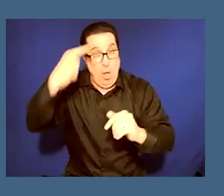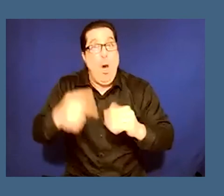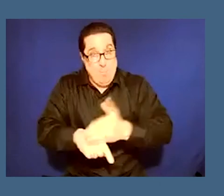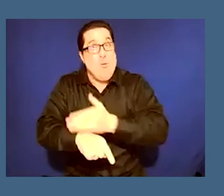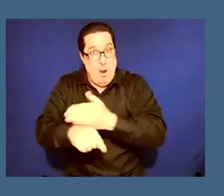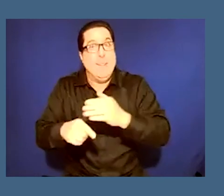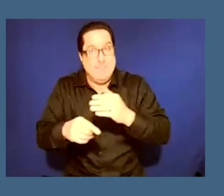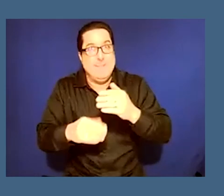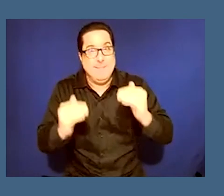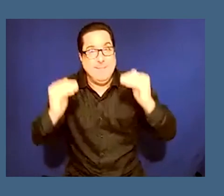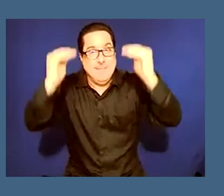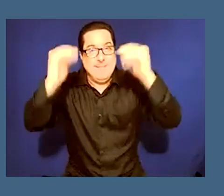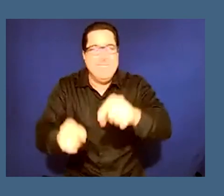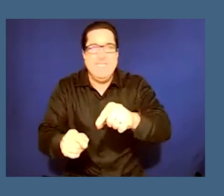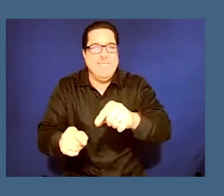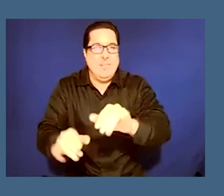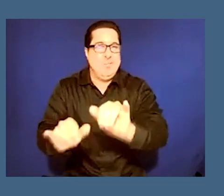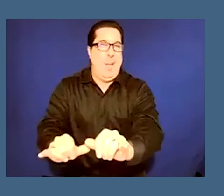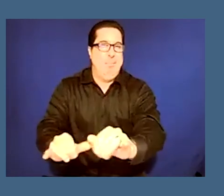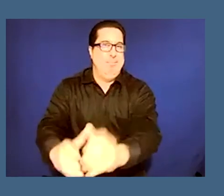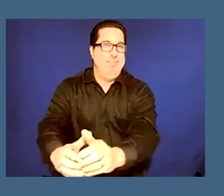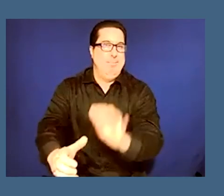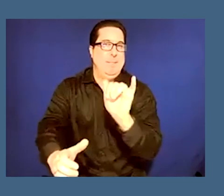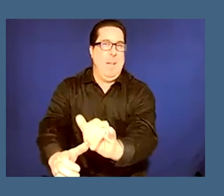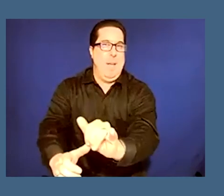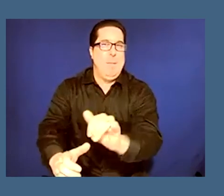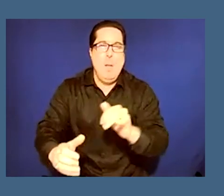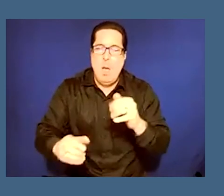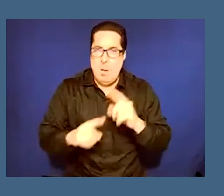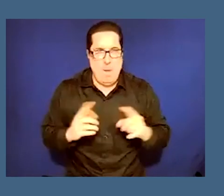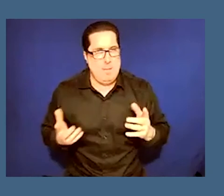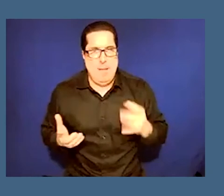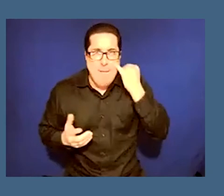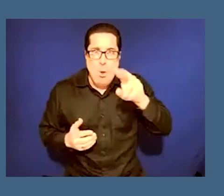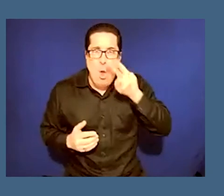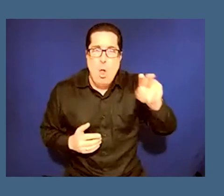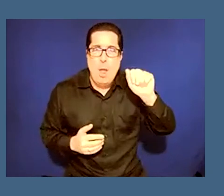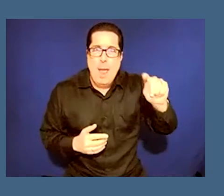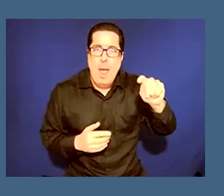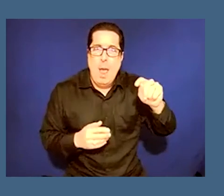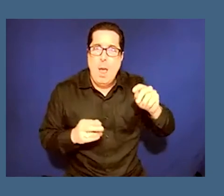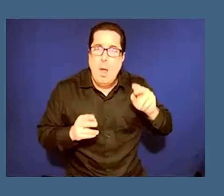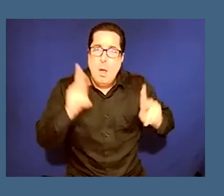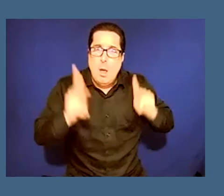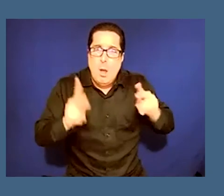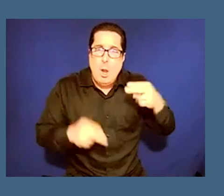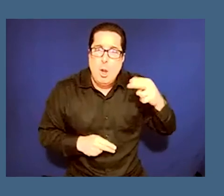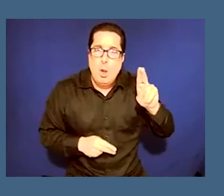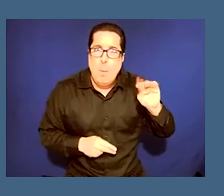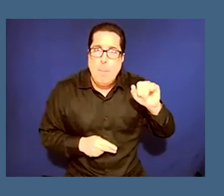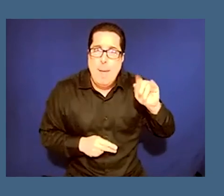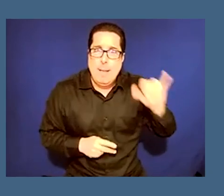you have a different gaze but if you are looking at humanity from our point of view